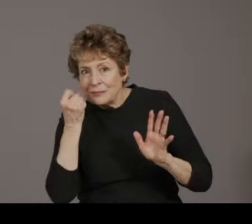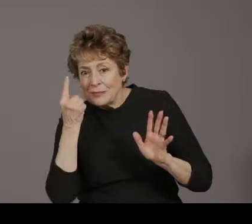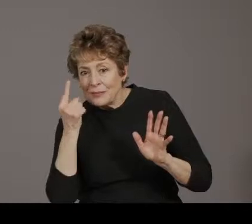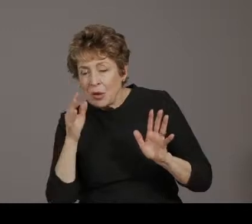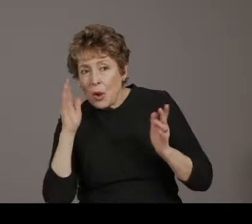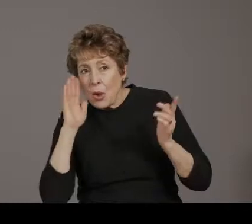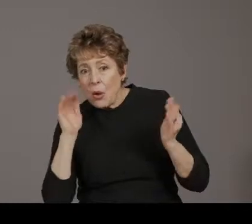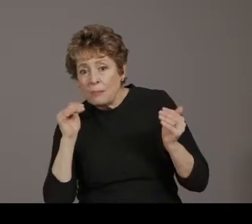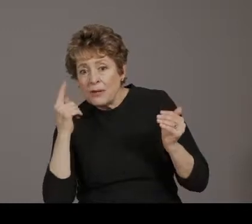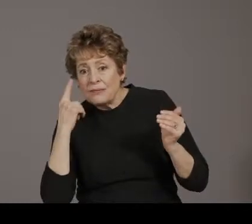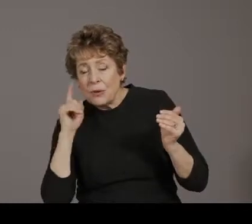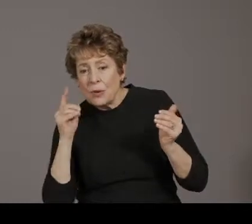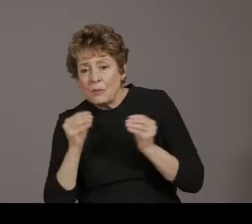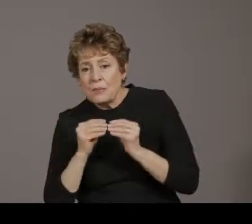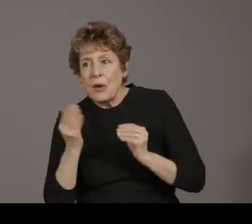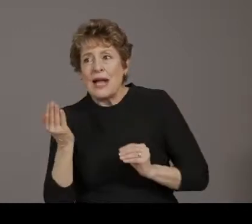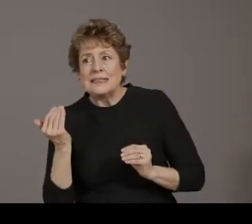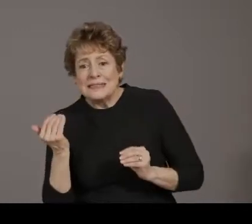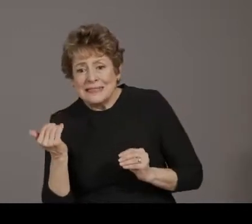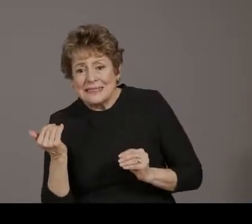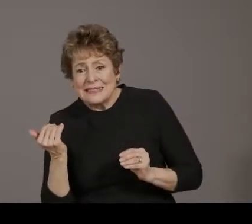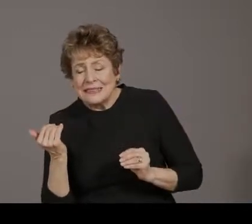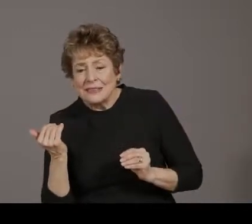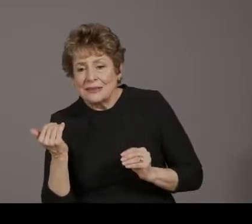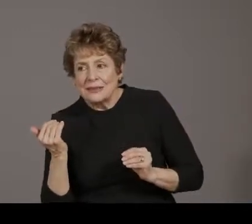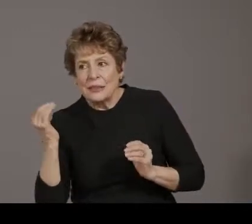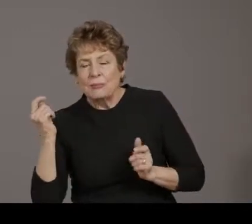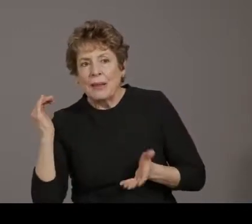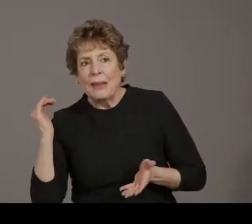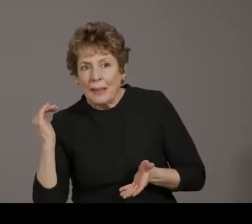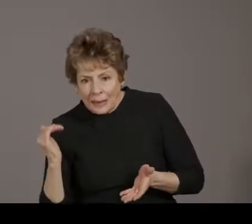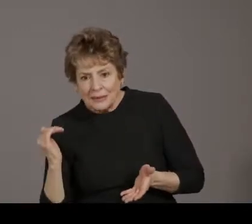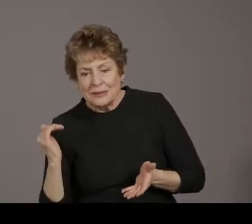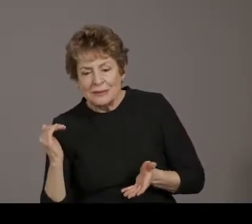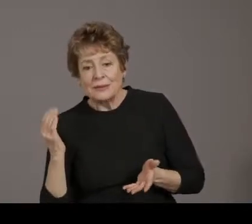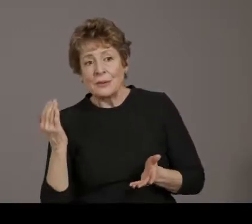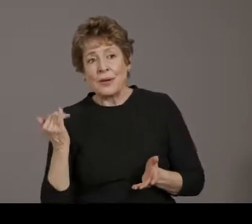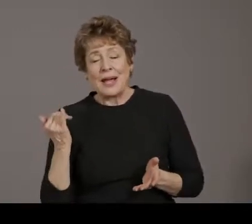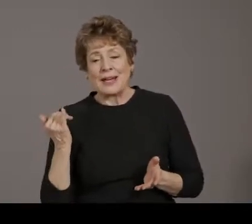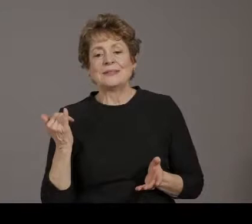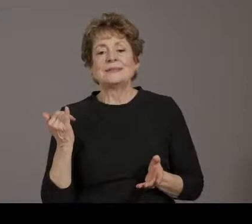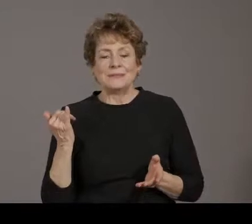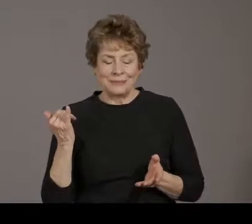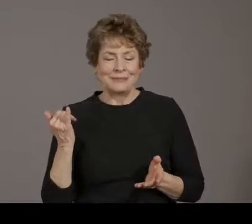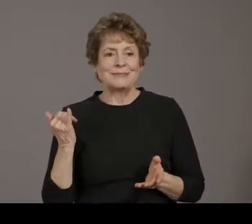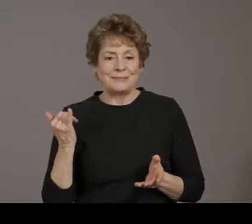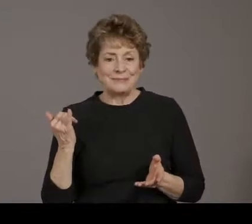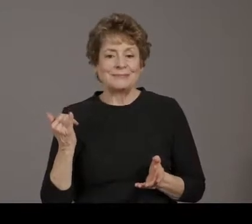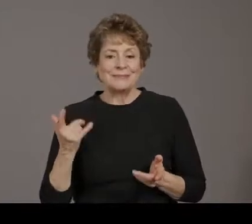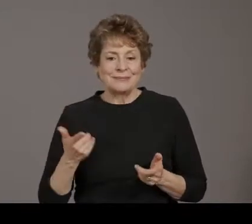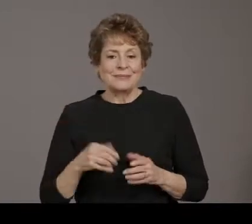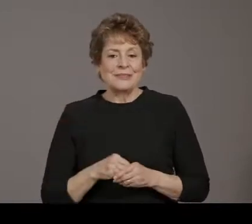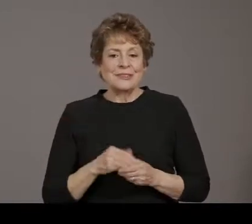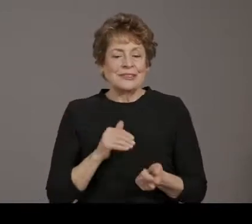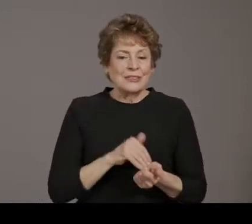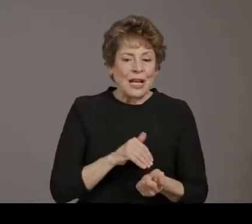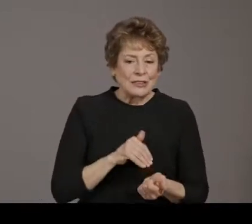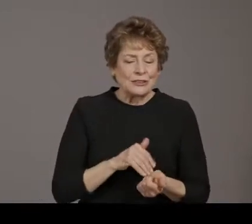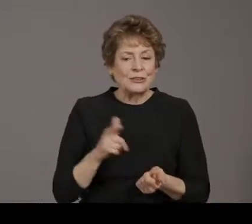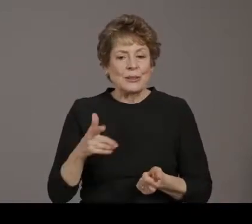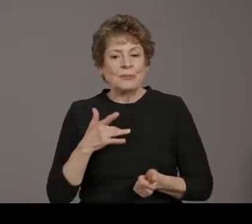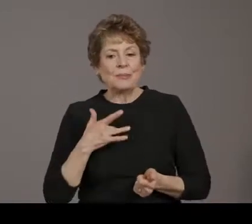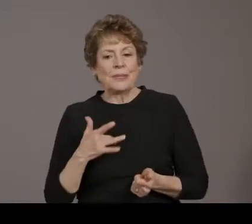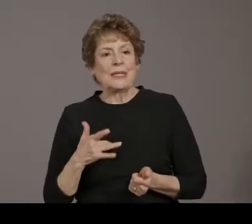providers are routinely able to get that sixth dose out of vials. So instead of